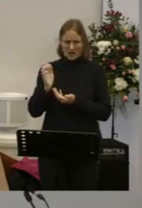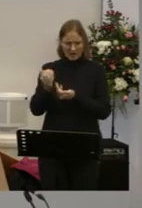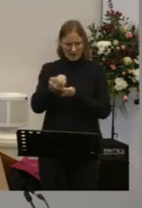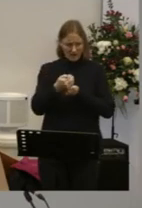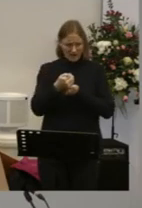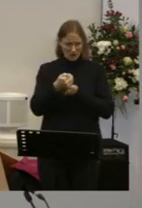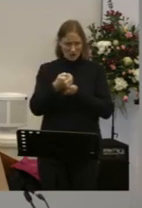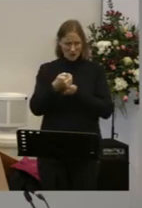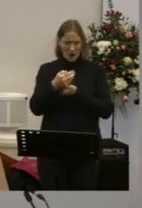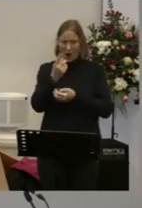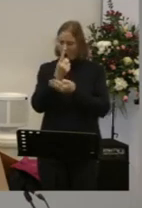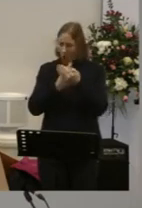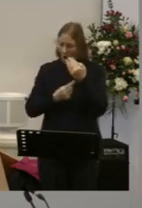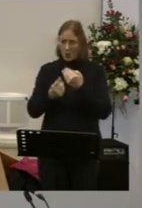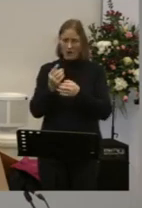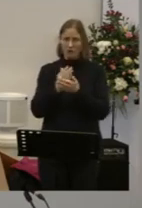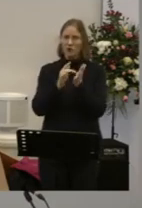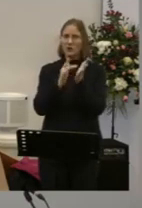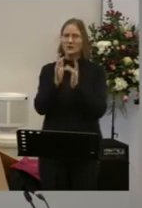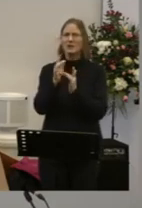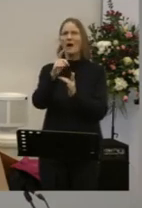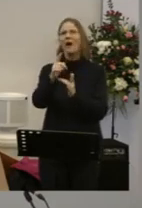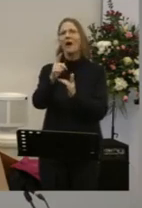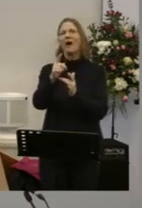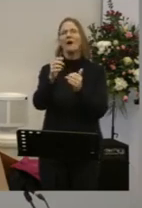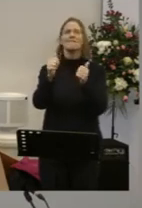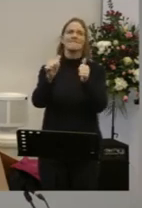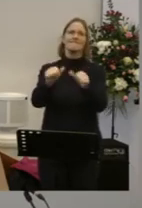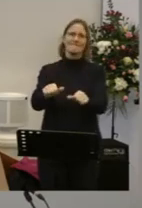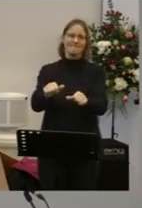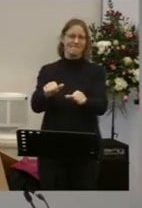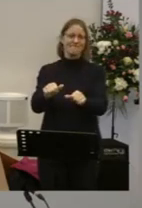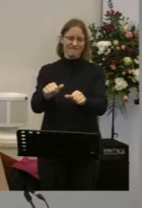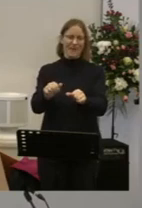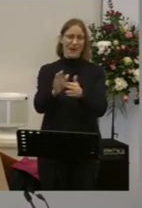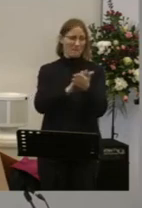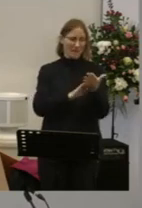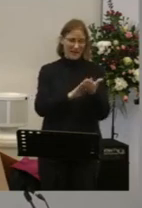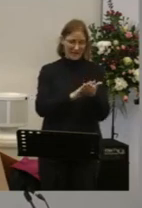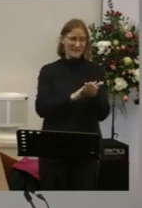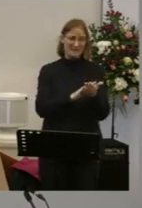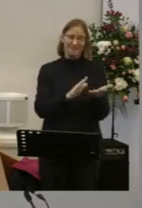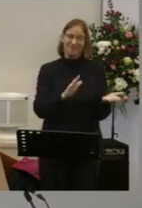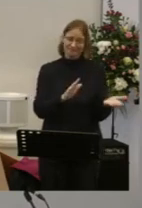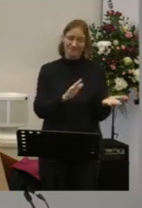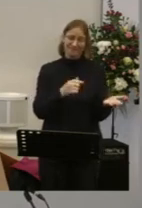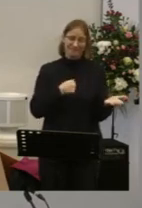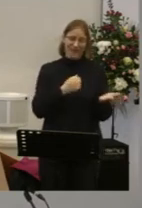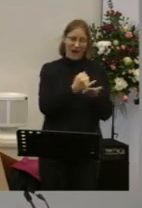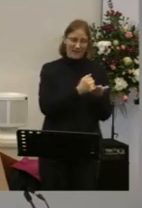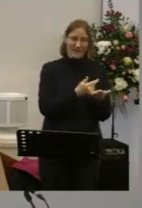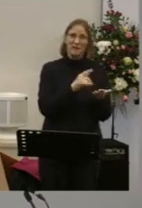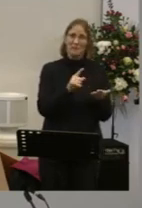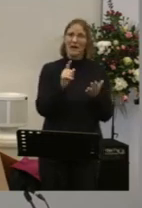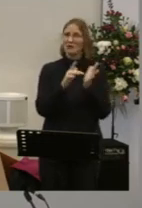Becomes So much more So much more a vehicle for serving him Because of that fuller understanding of what